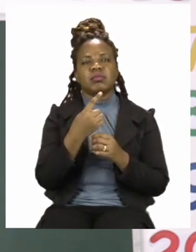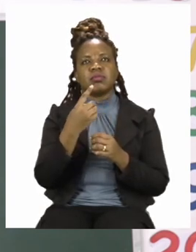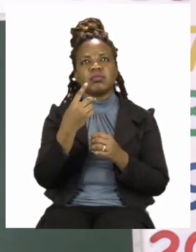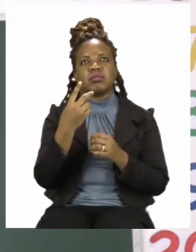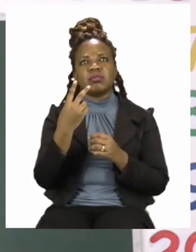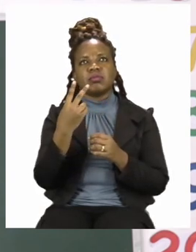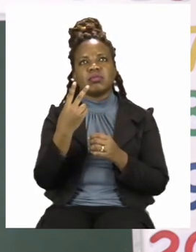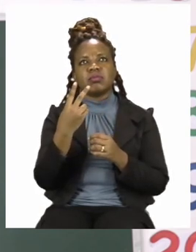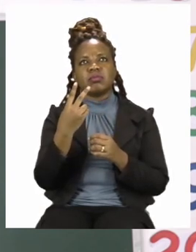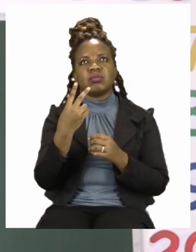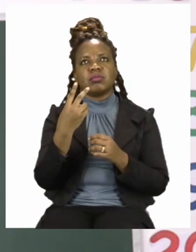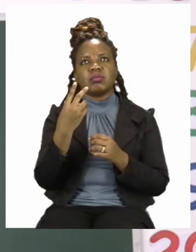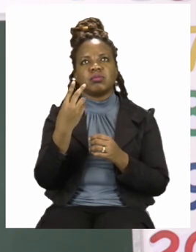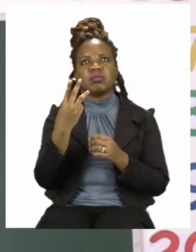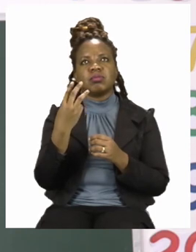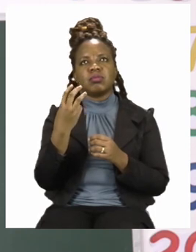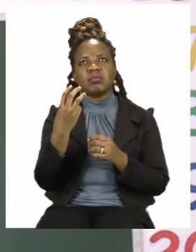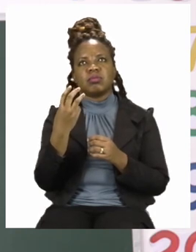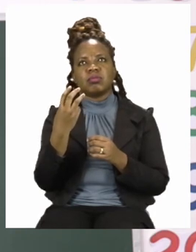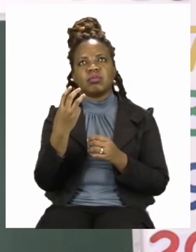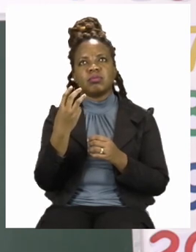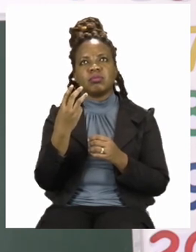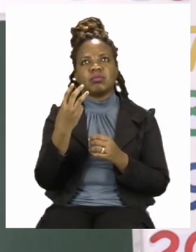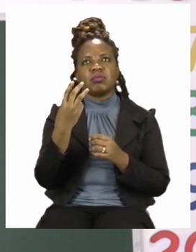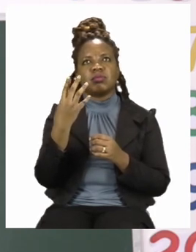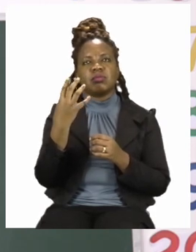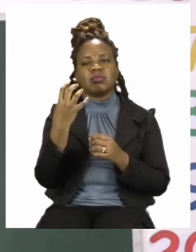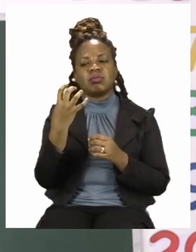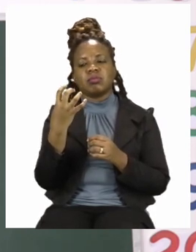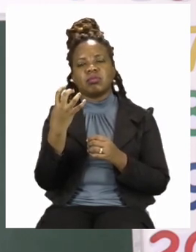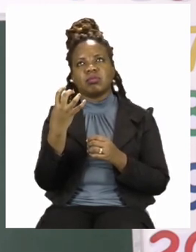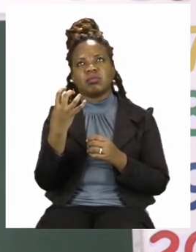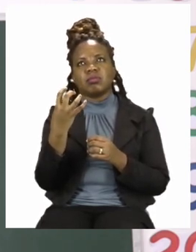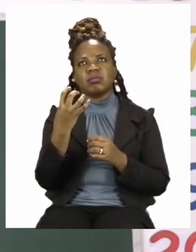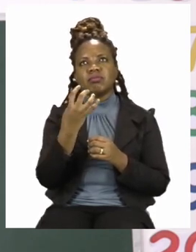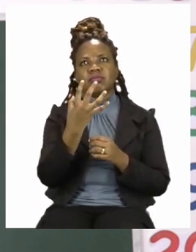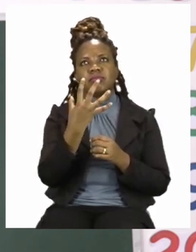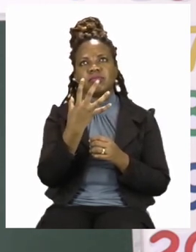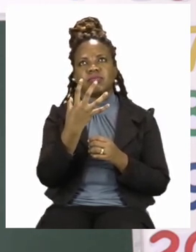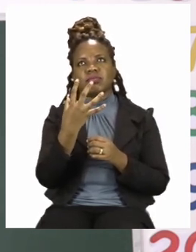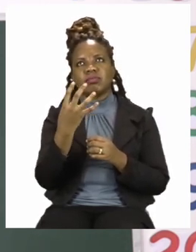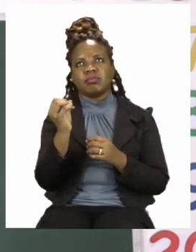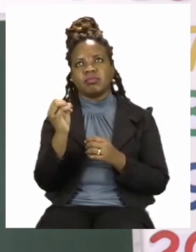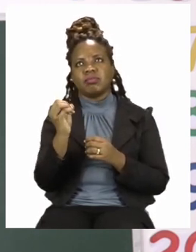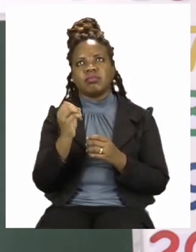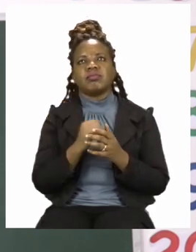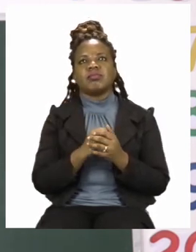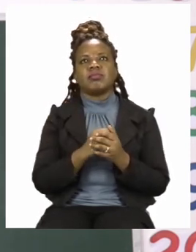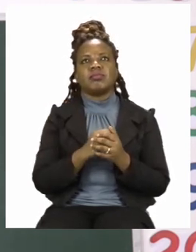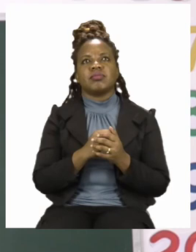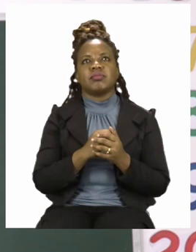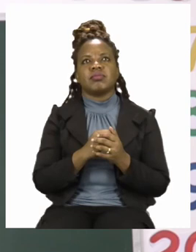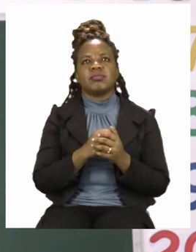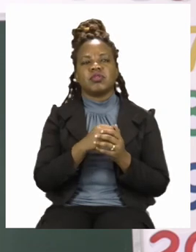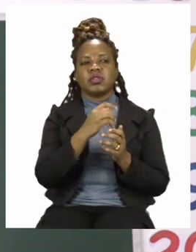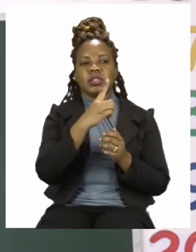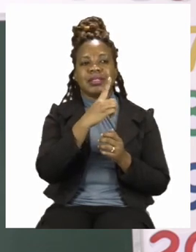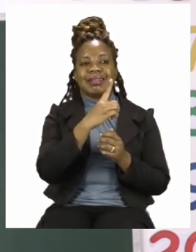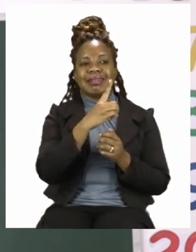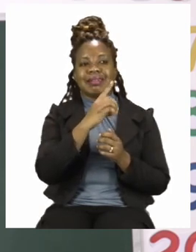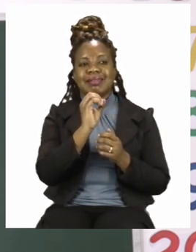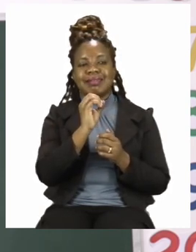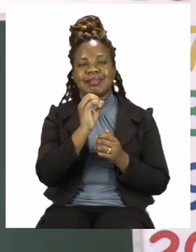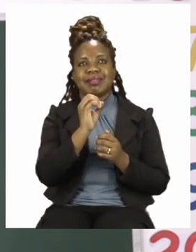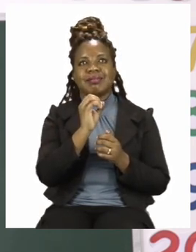30, 40, 50. So our answer